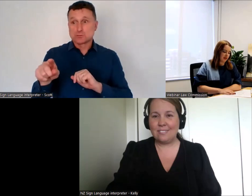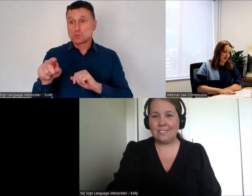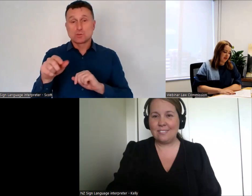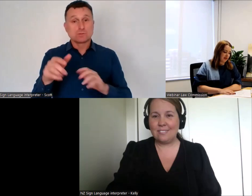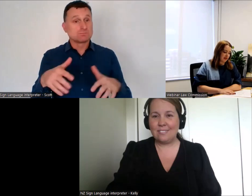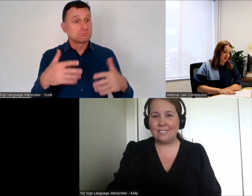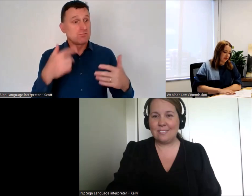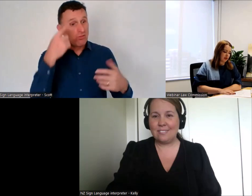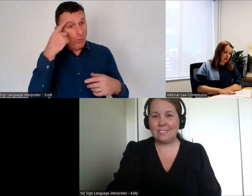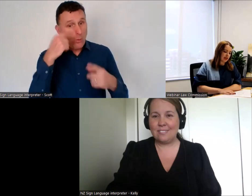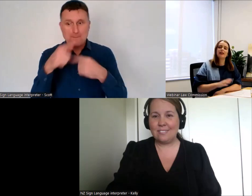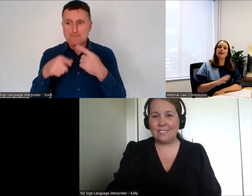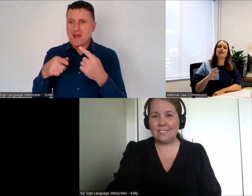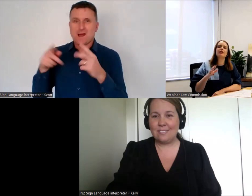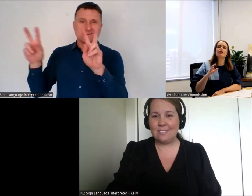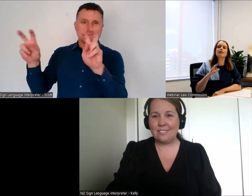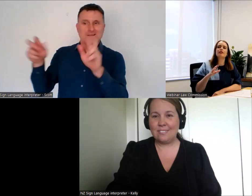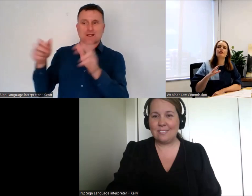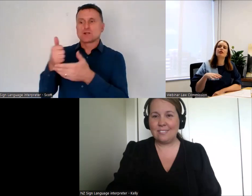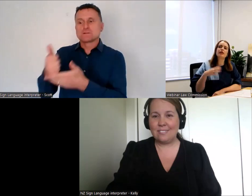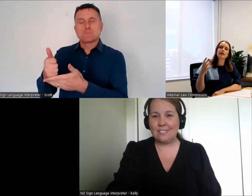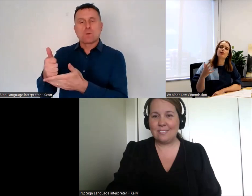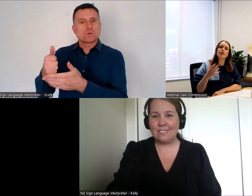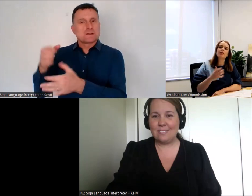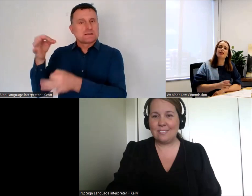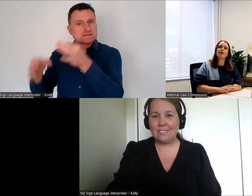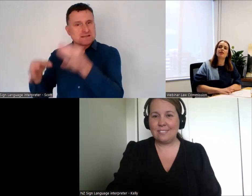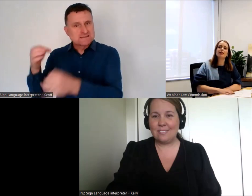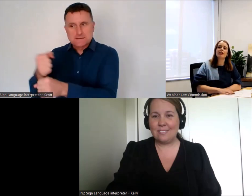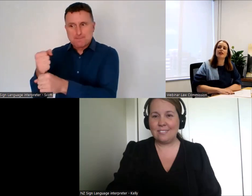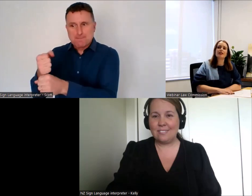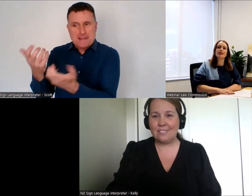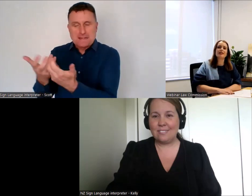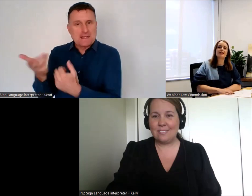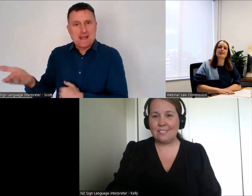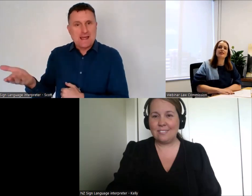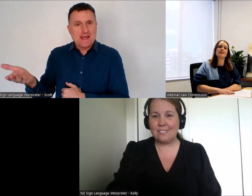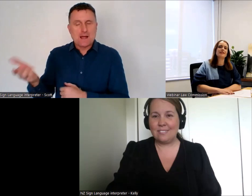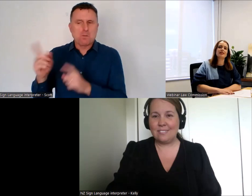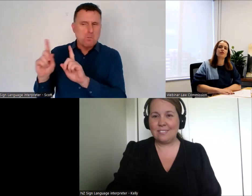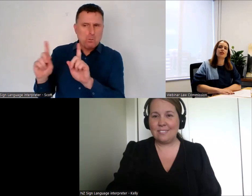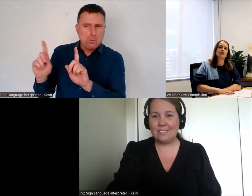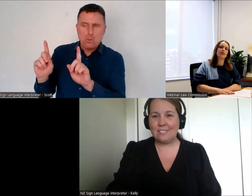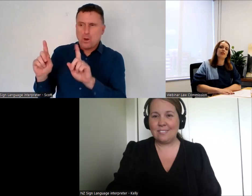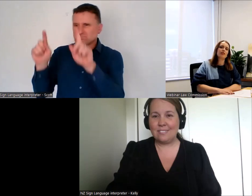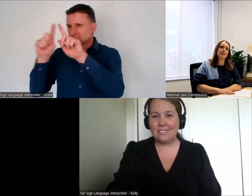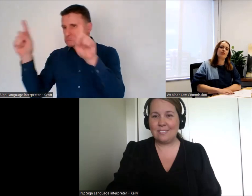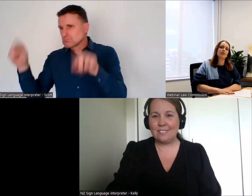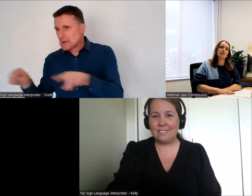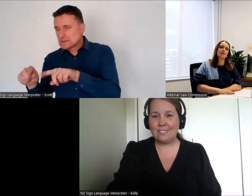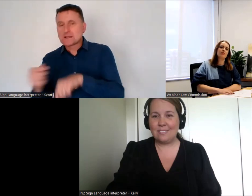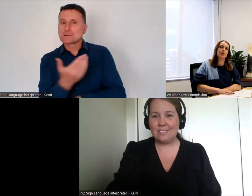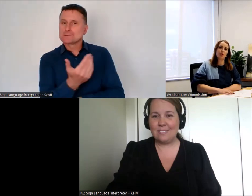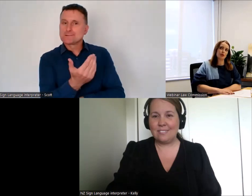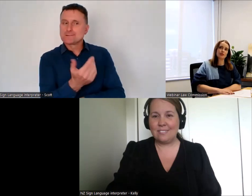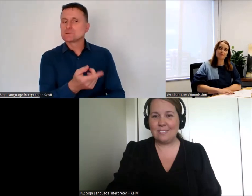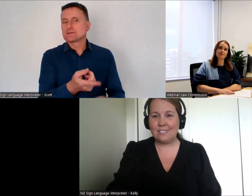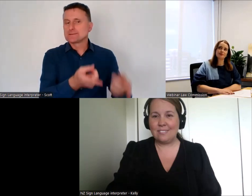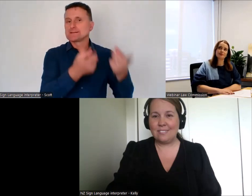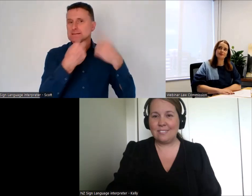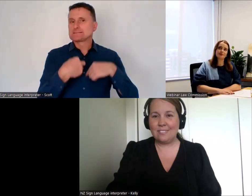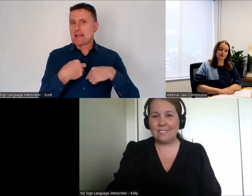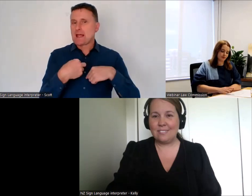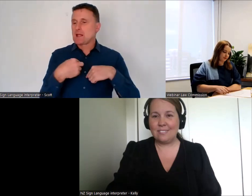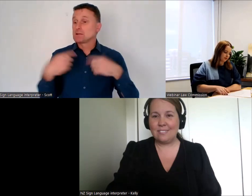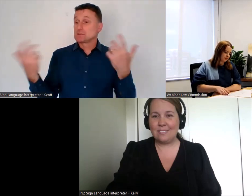could look like and in particular what that could look like in a Titility-centric approach.